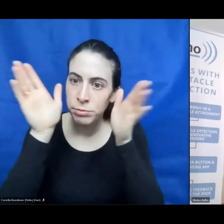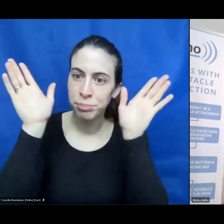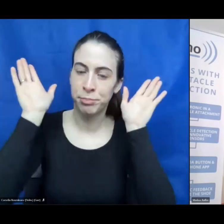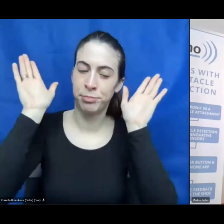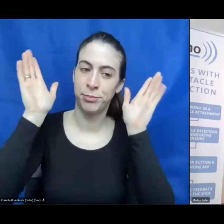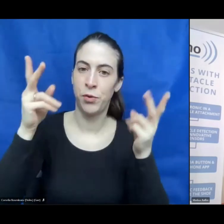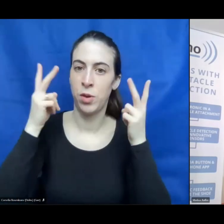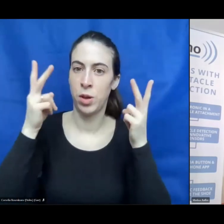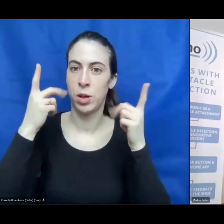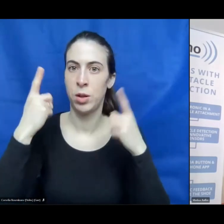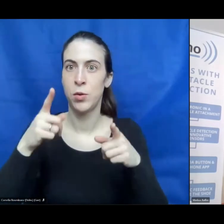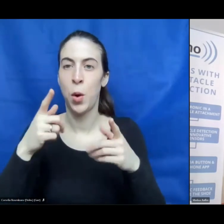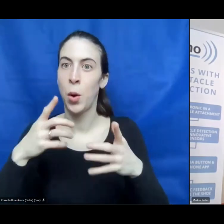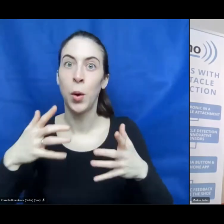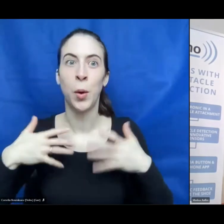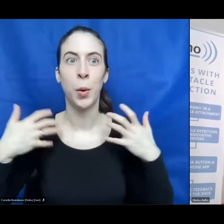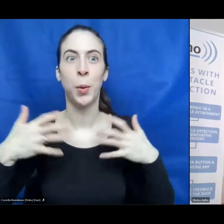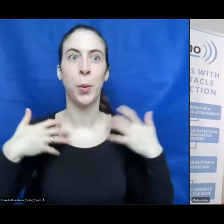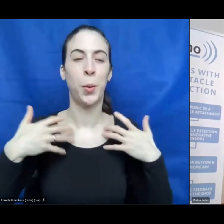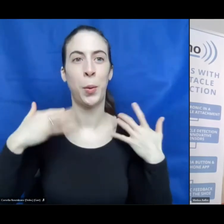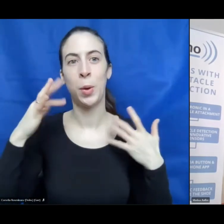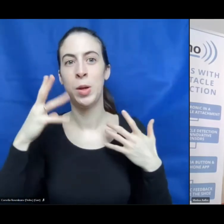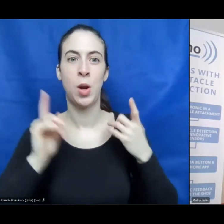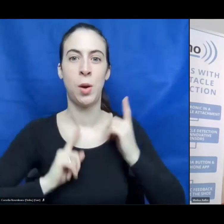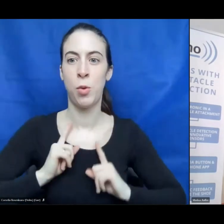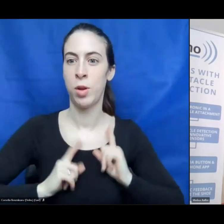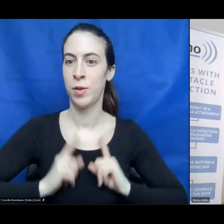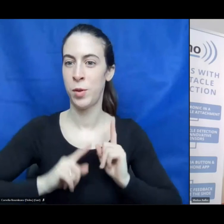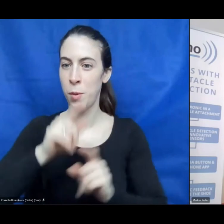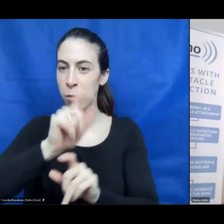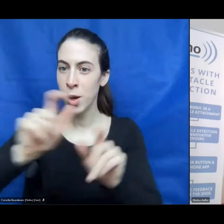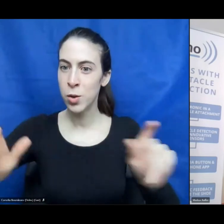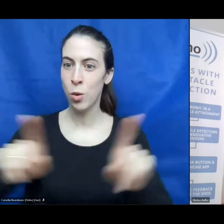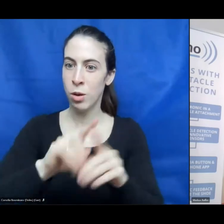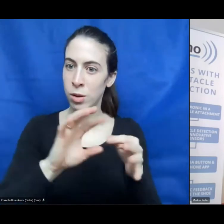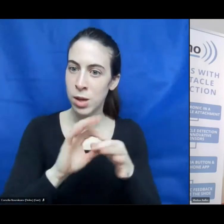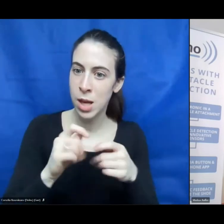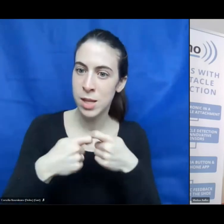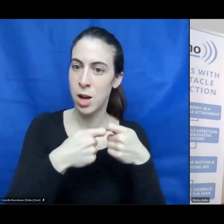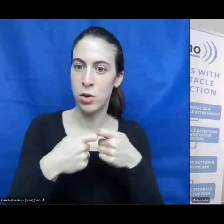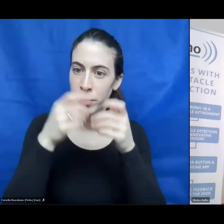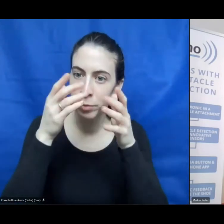be enthusiastic to change the minds of the society. They should